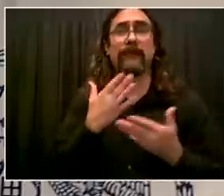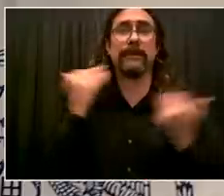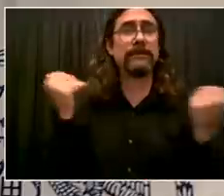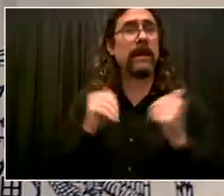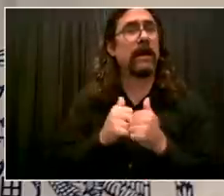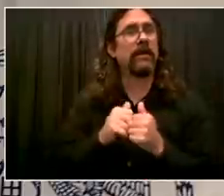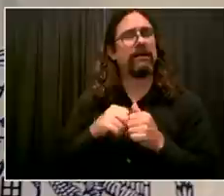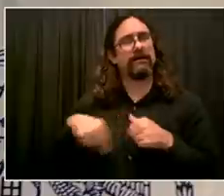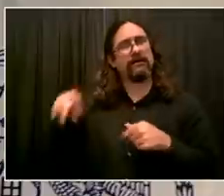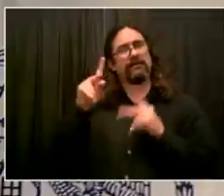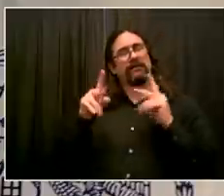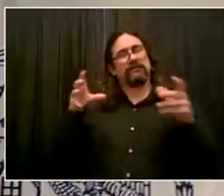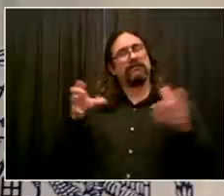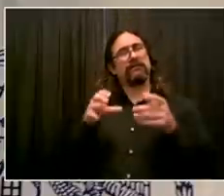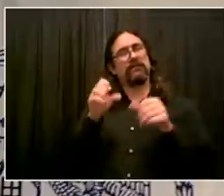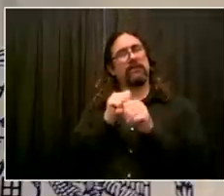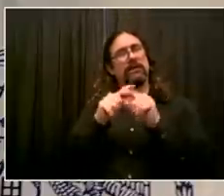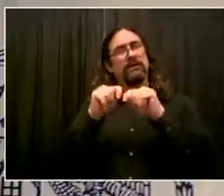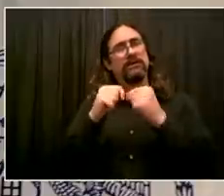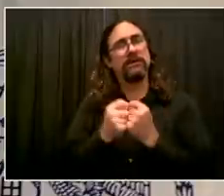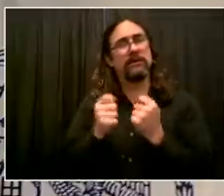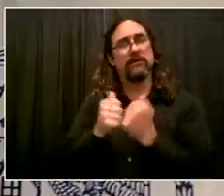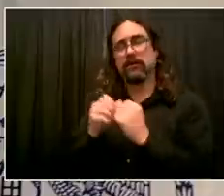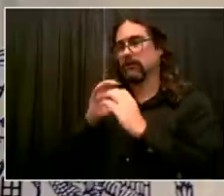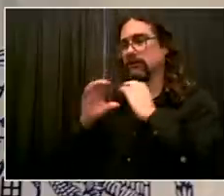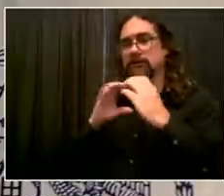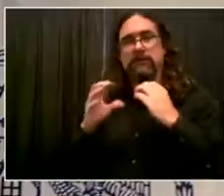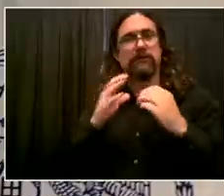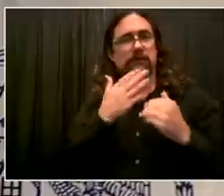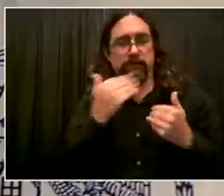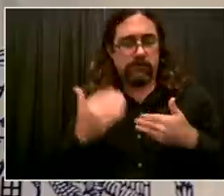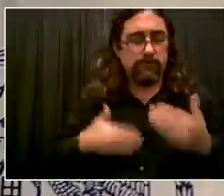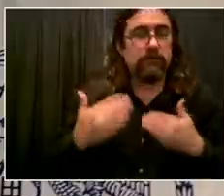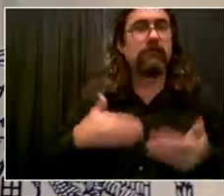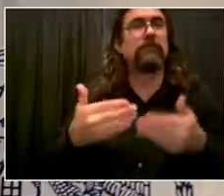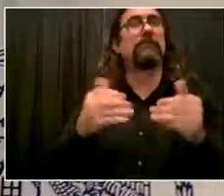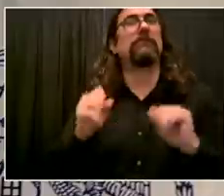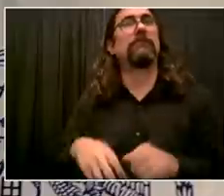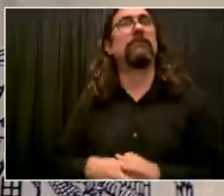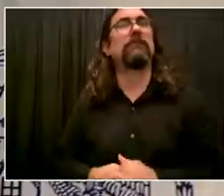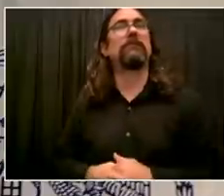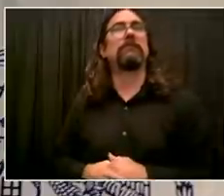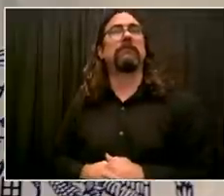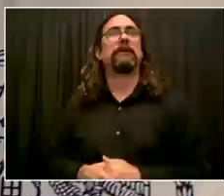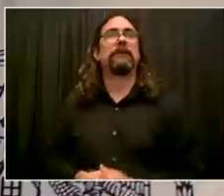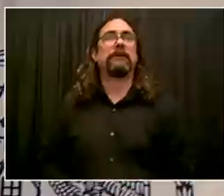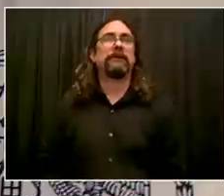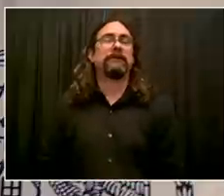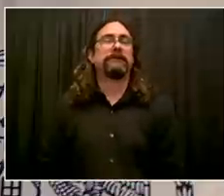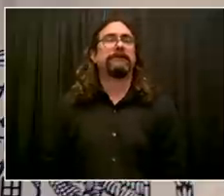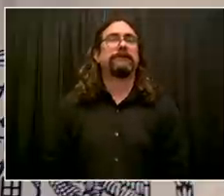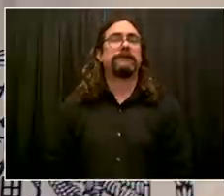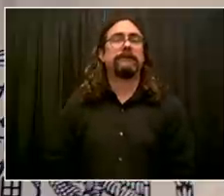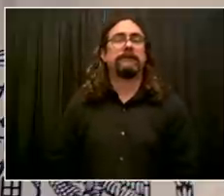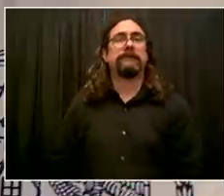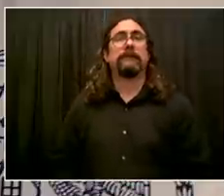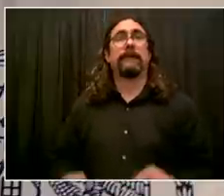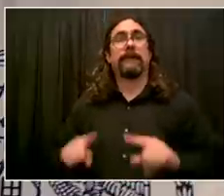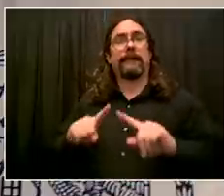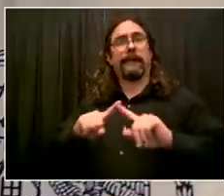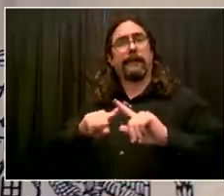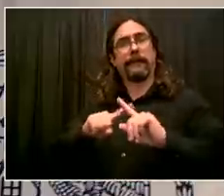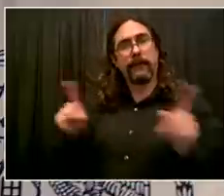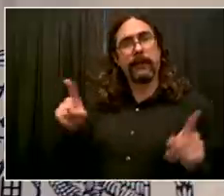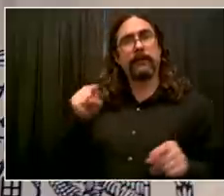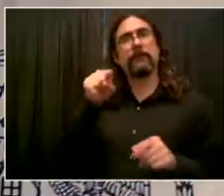discussion. I think for the new administration, it's a chance to look at this and decide what the future looks like. And there may well be some